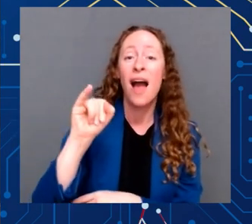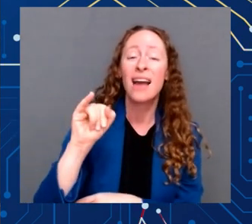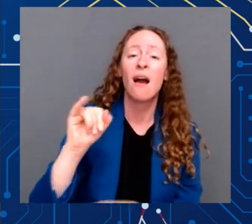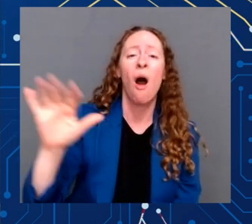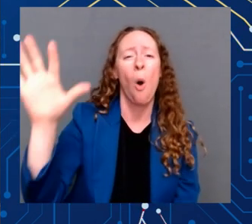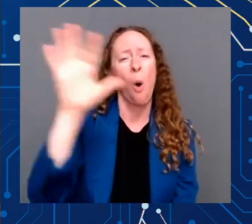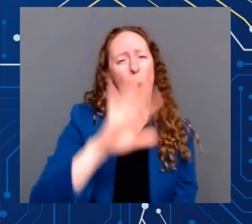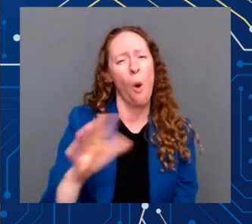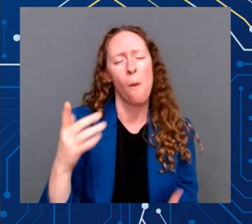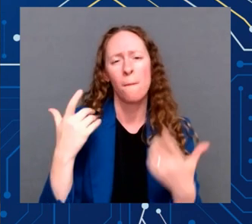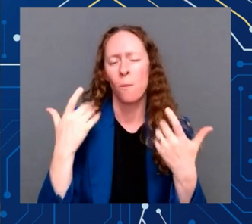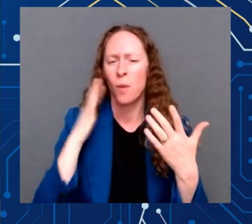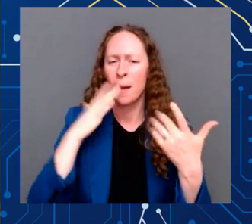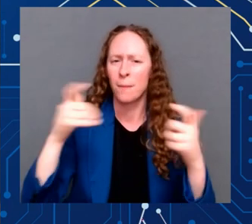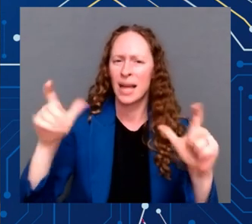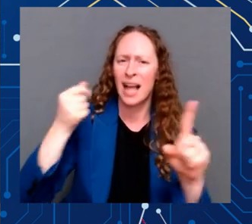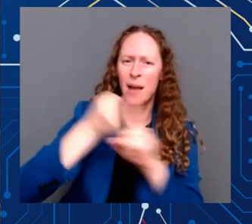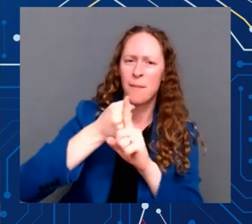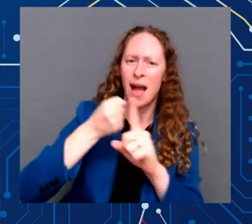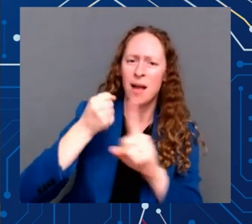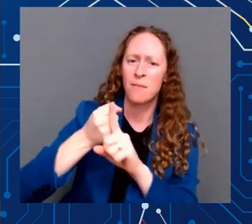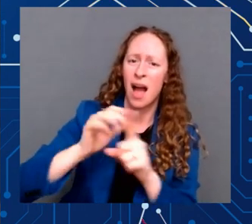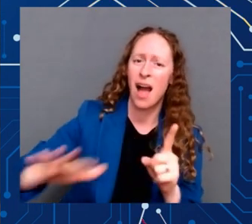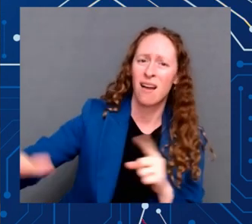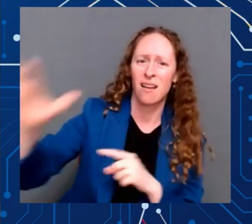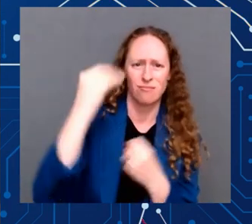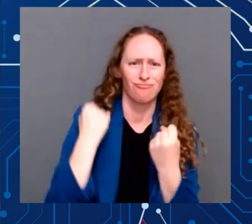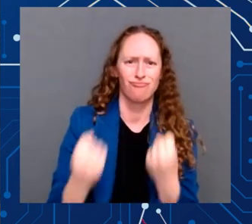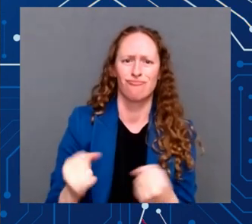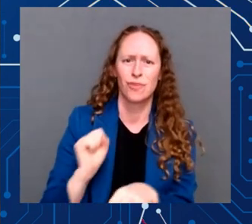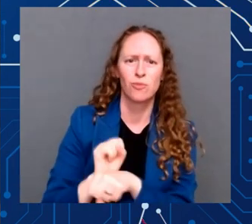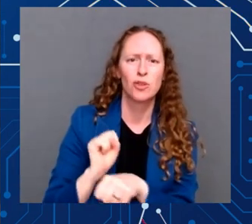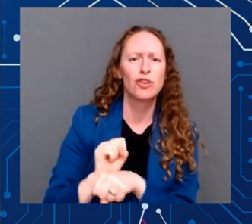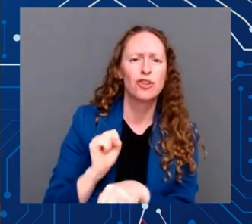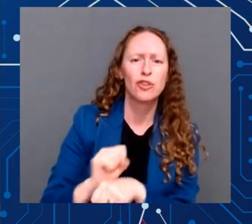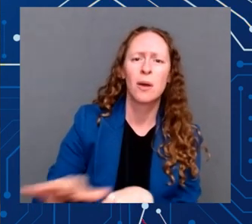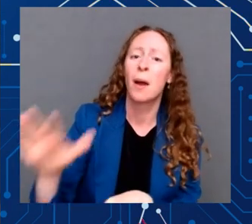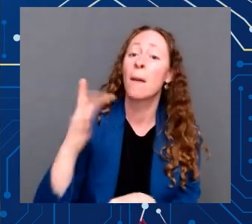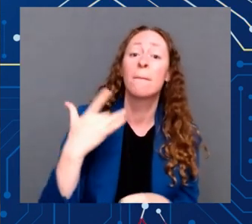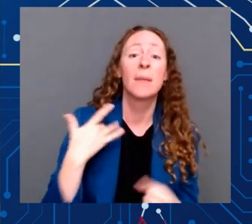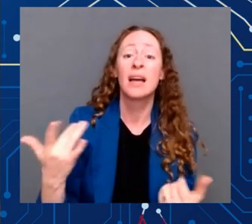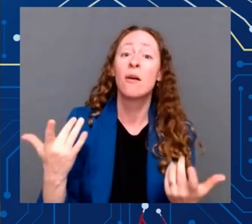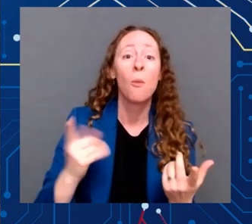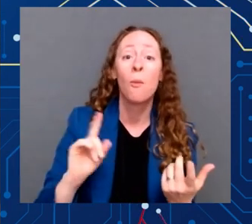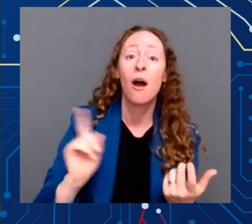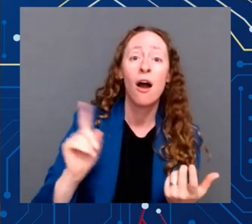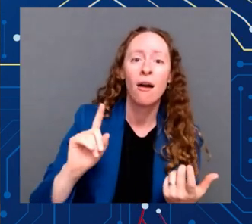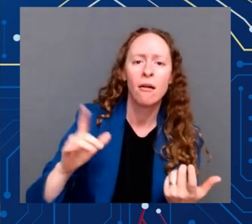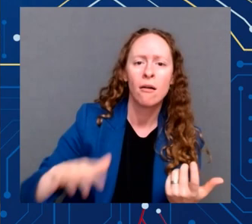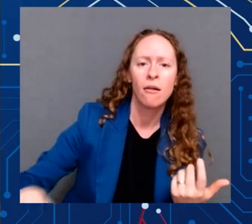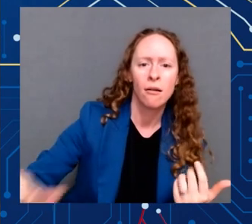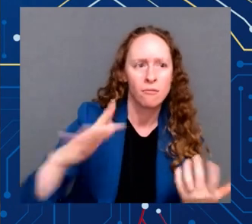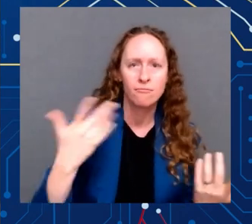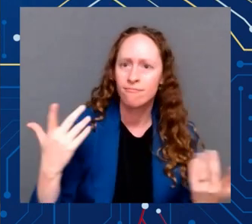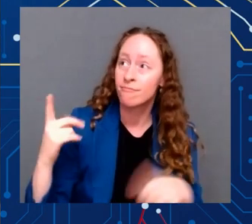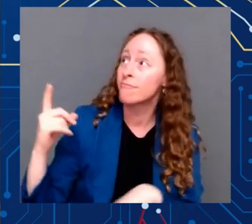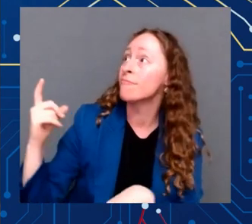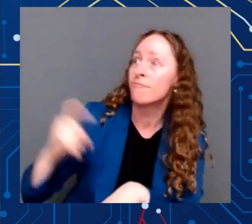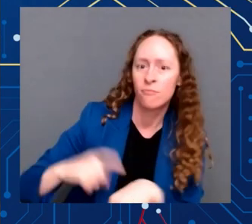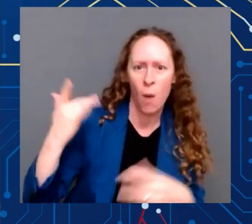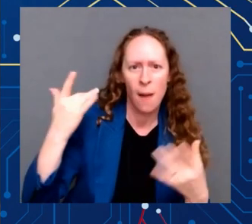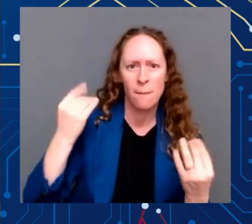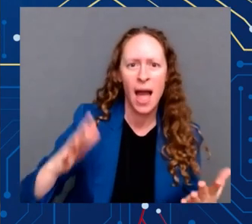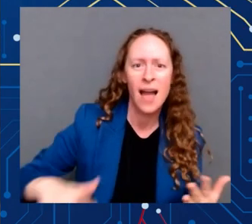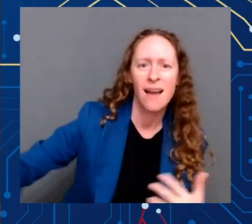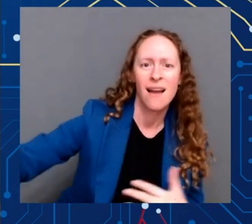ingenuity, long had the shovel-ready sites. But with the Chips and Science Act, we can finally have the jobs, too.